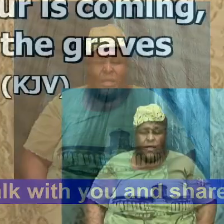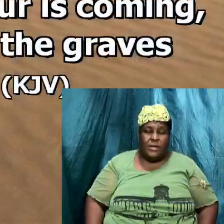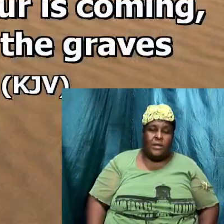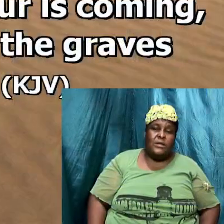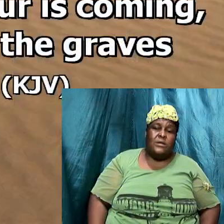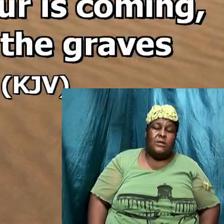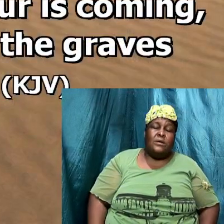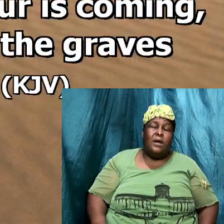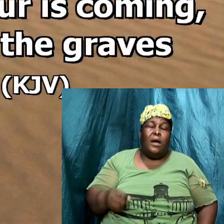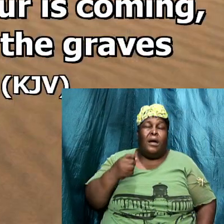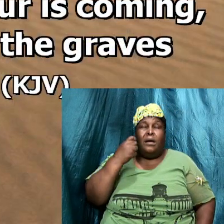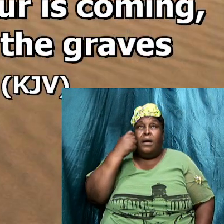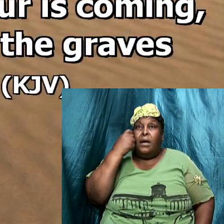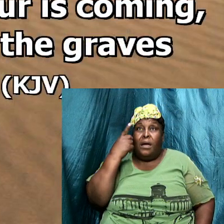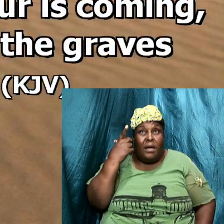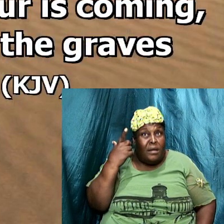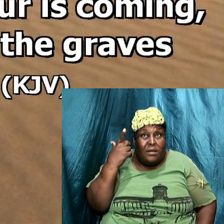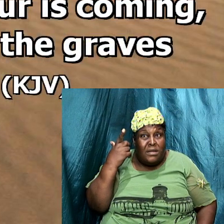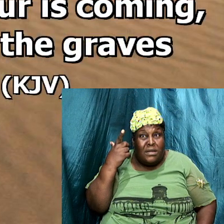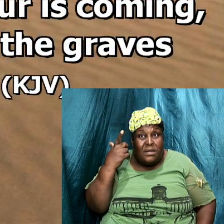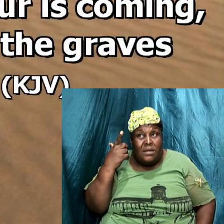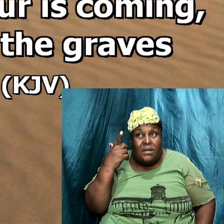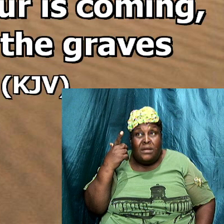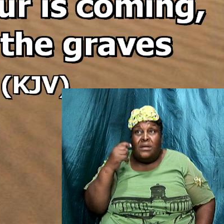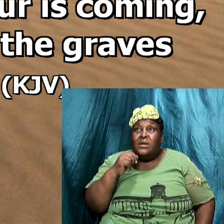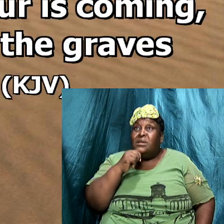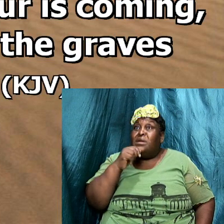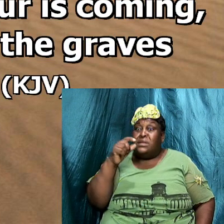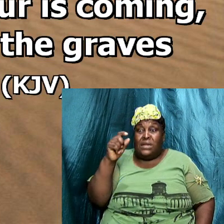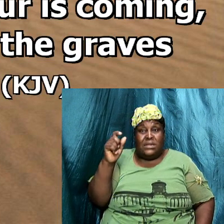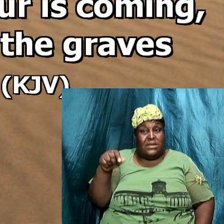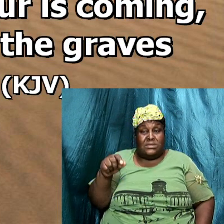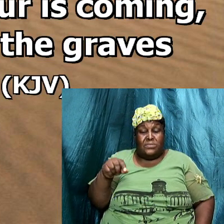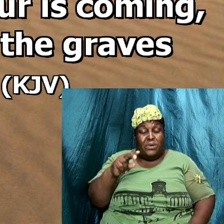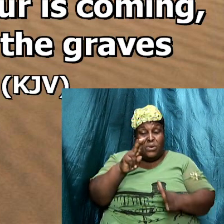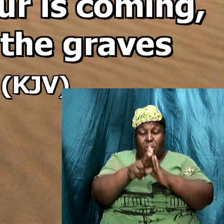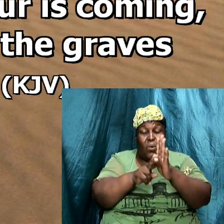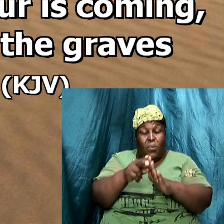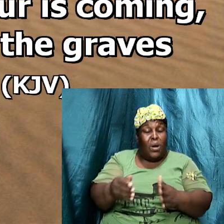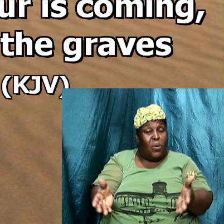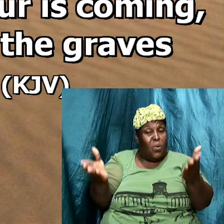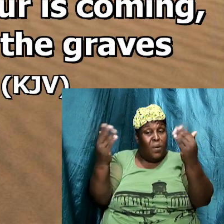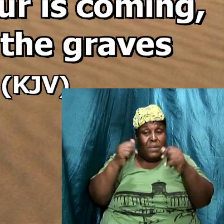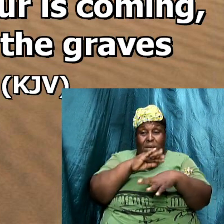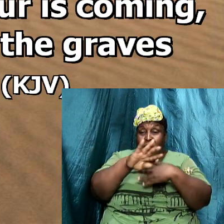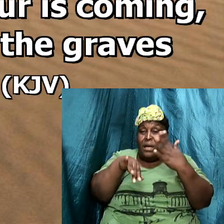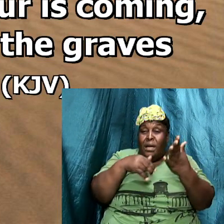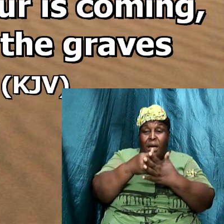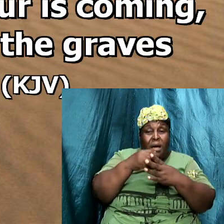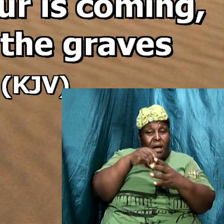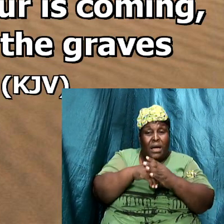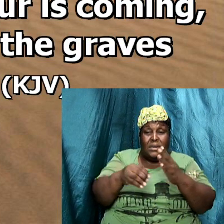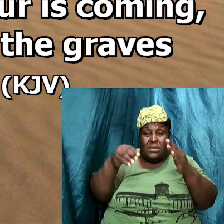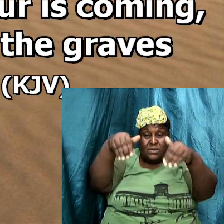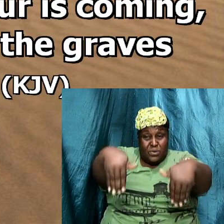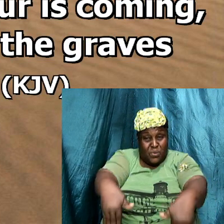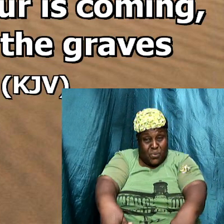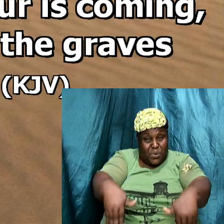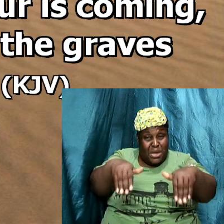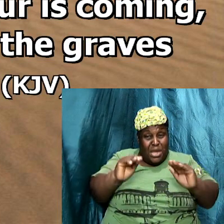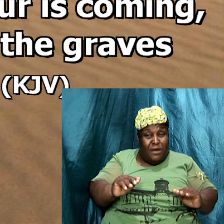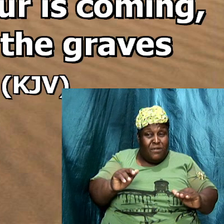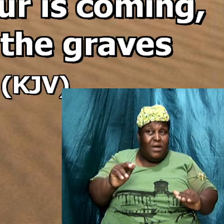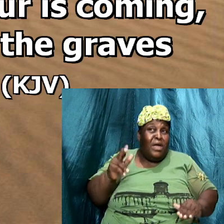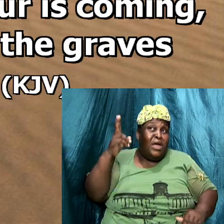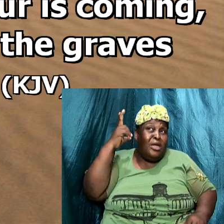marvel not at this for the hour is coming in which all that are in the grave shall hear